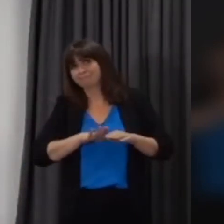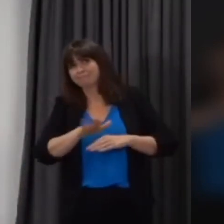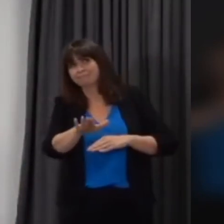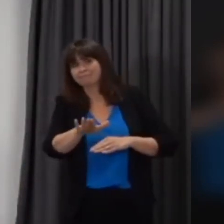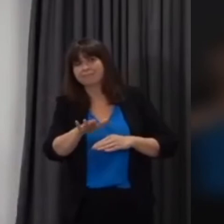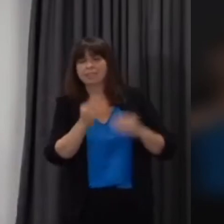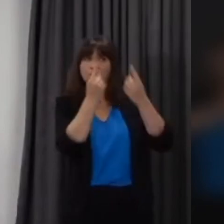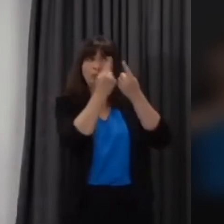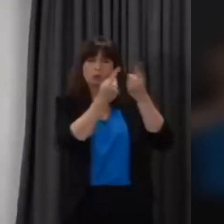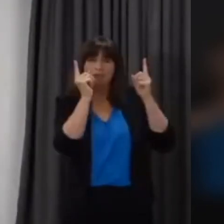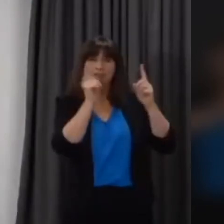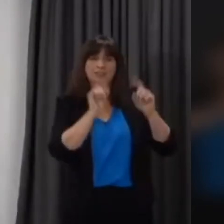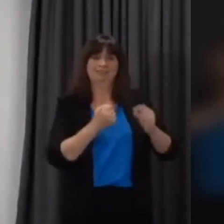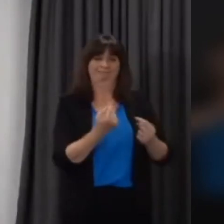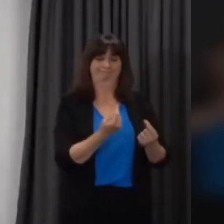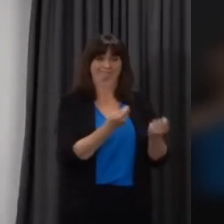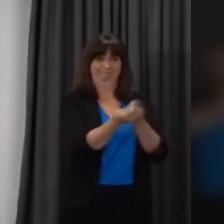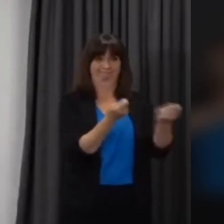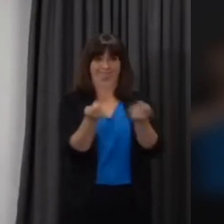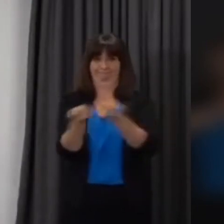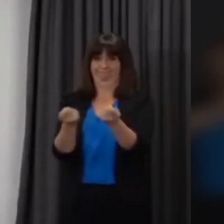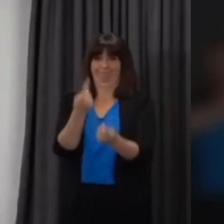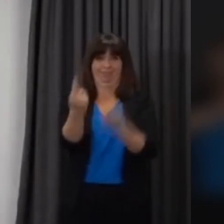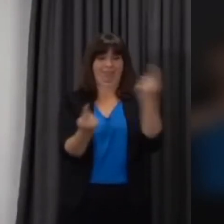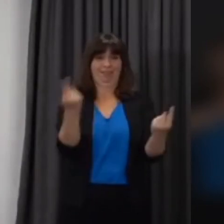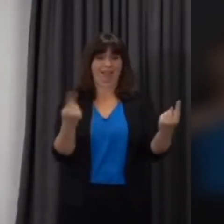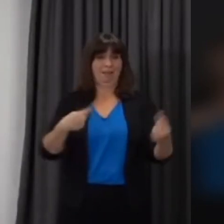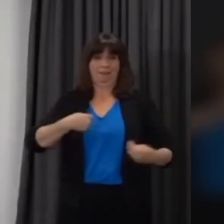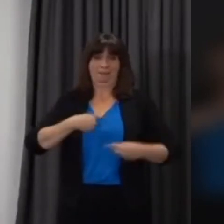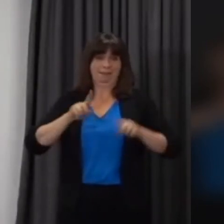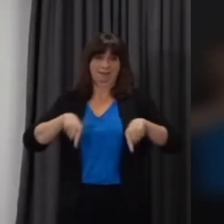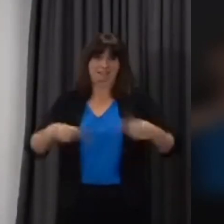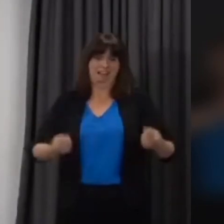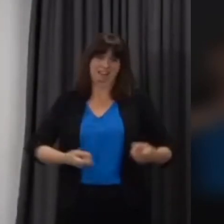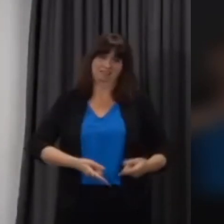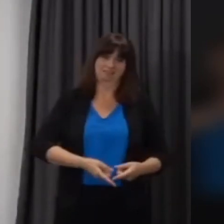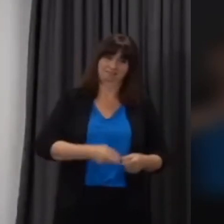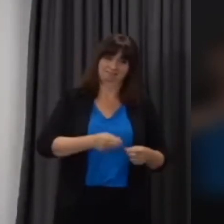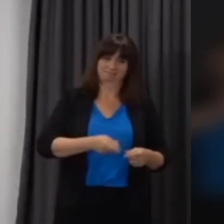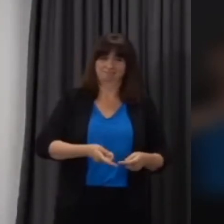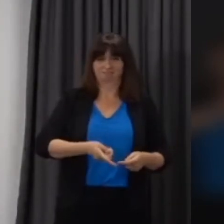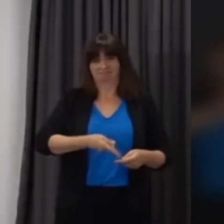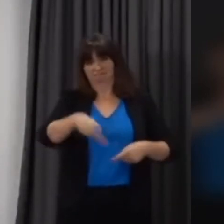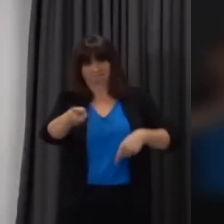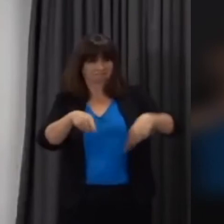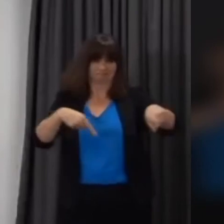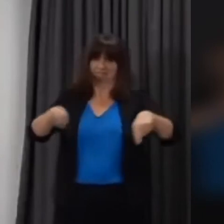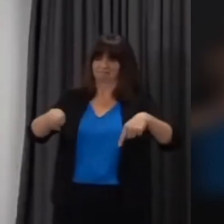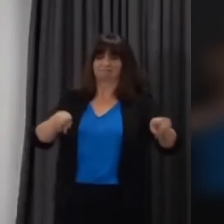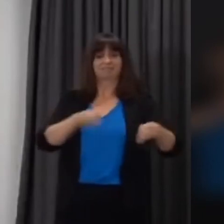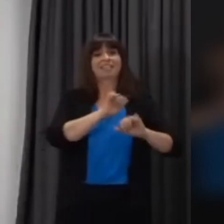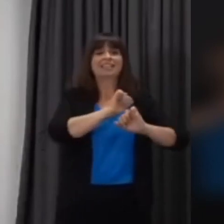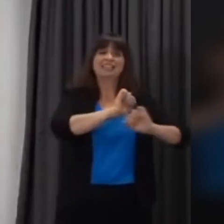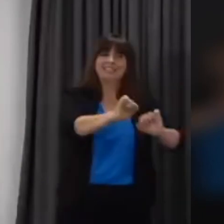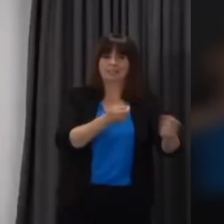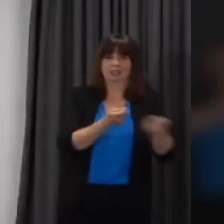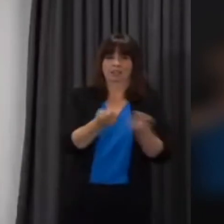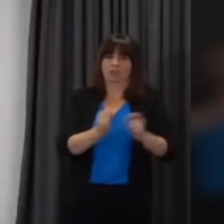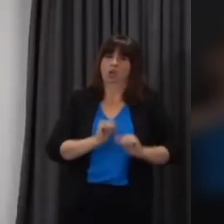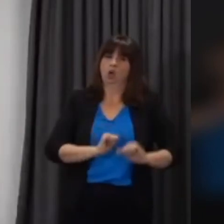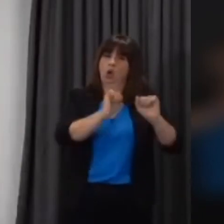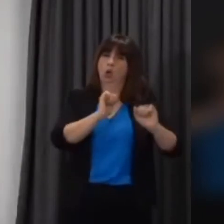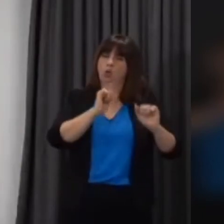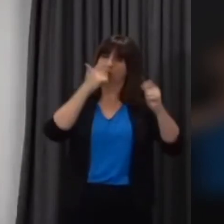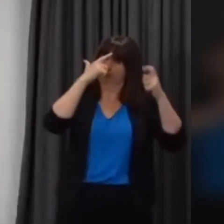uh universities are autonomous bodies and i'm certainly not responsible for how they operate their accommodation system what i can say